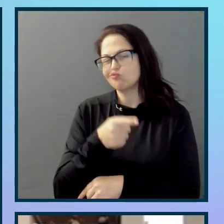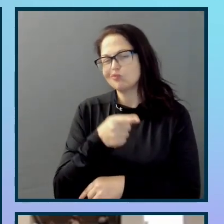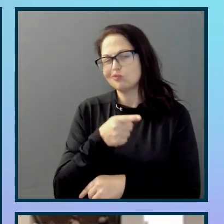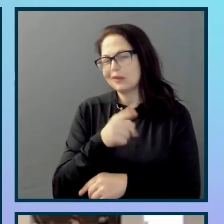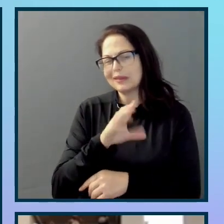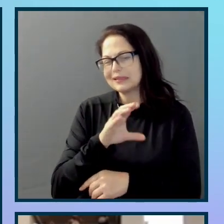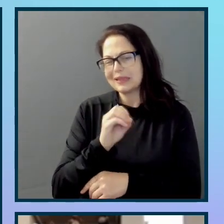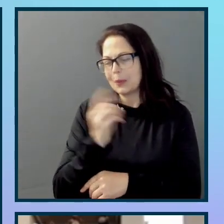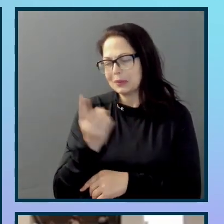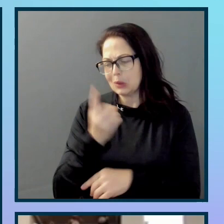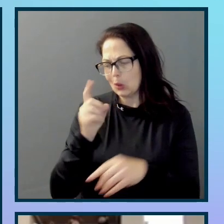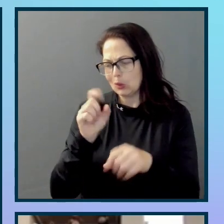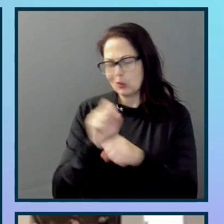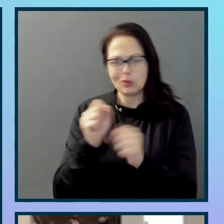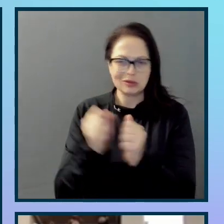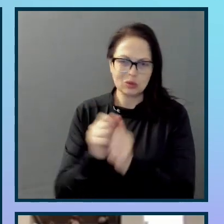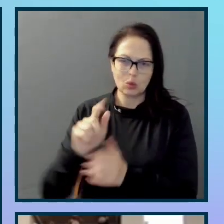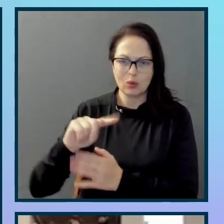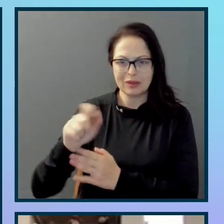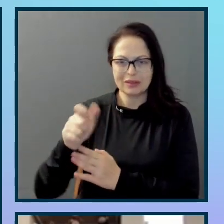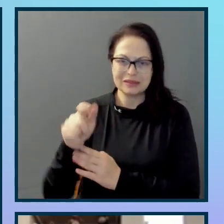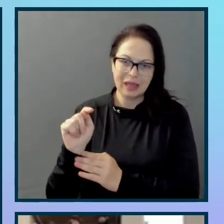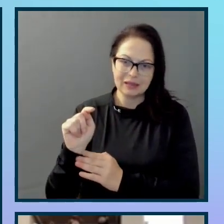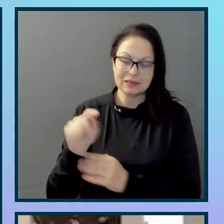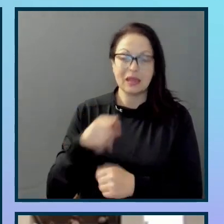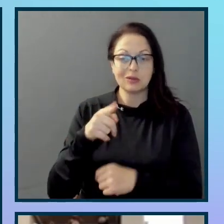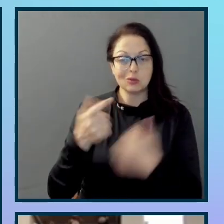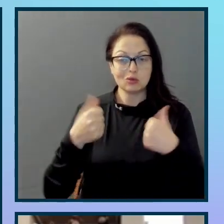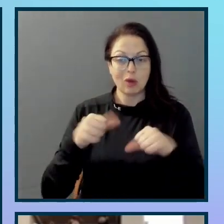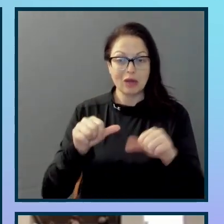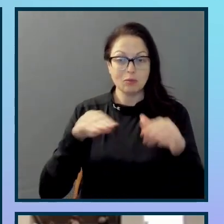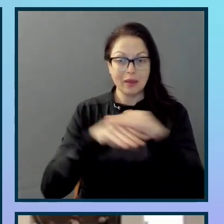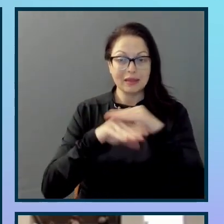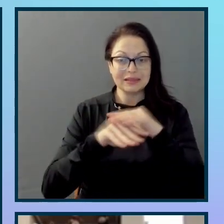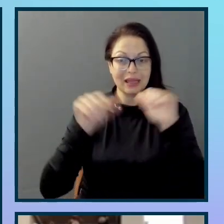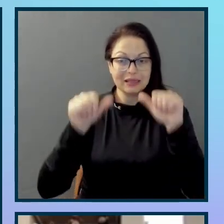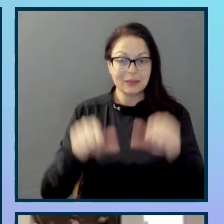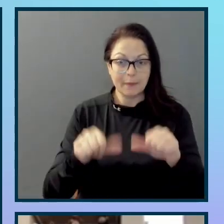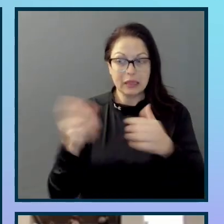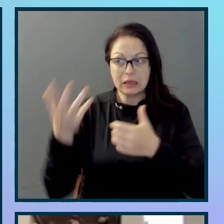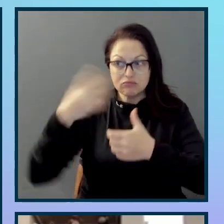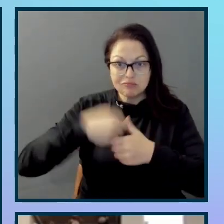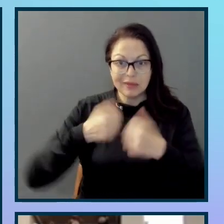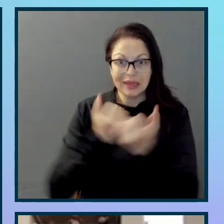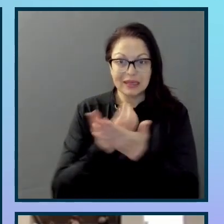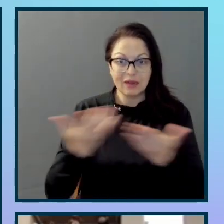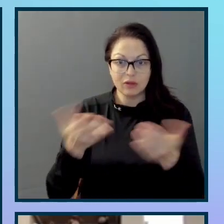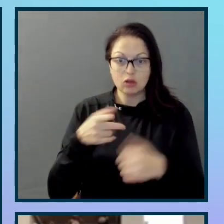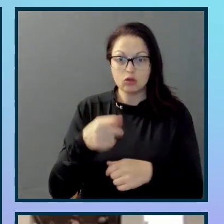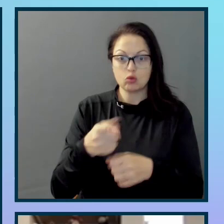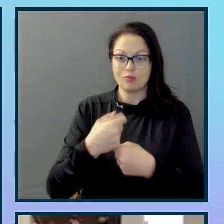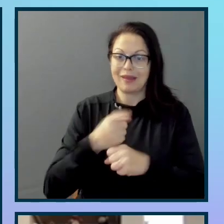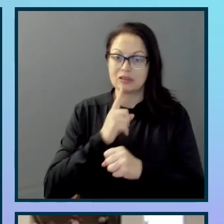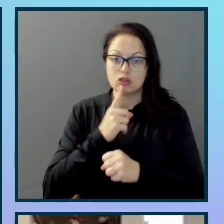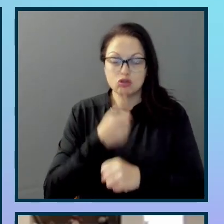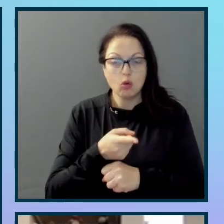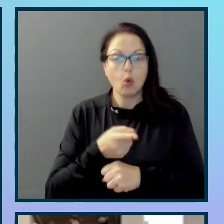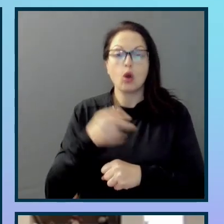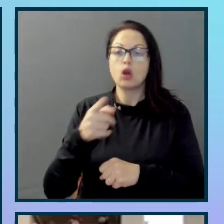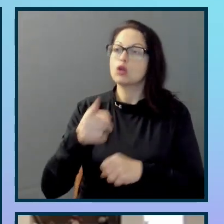You try to make accessibility part of everything you do. You make sure you're outspoken about the importance of accessible design.